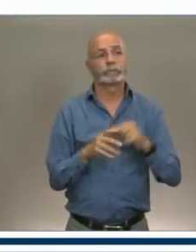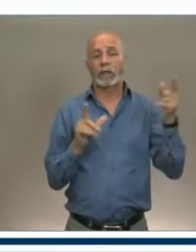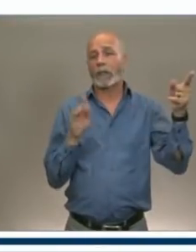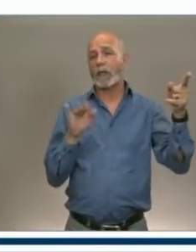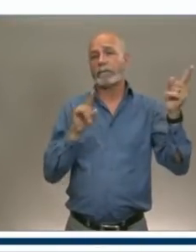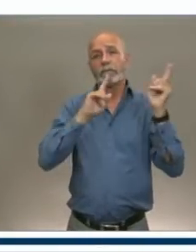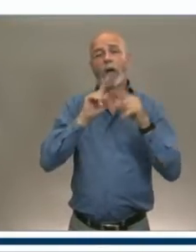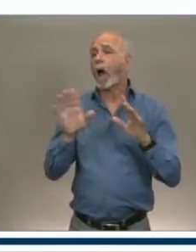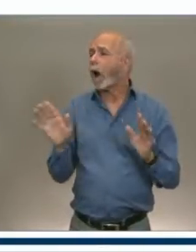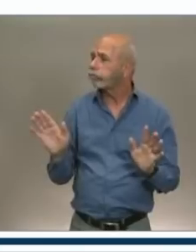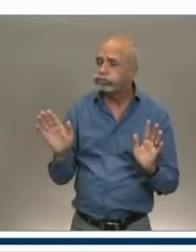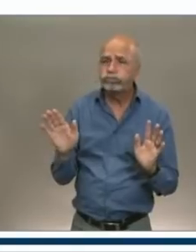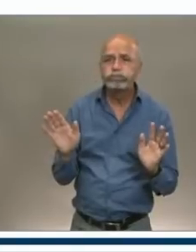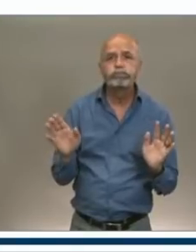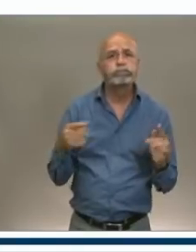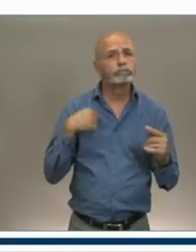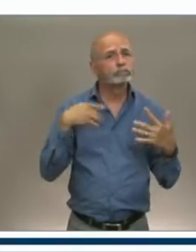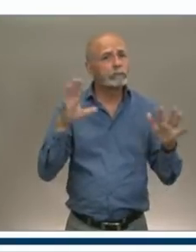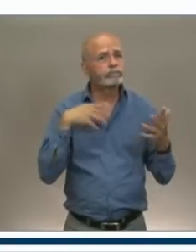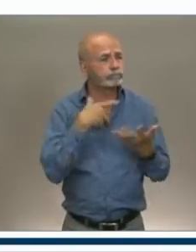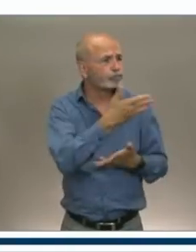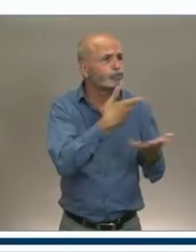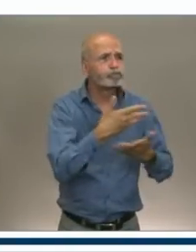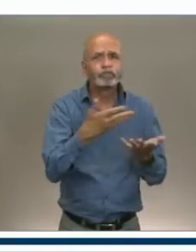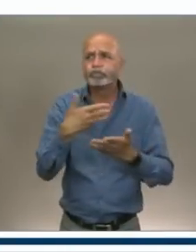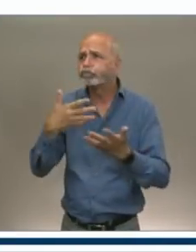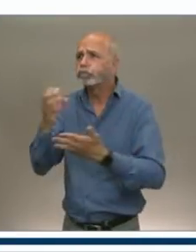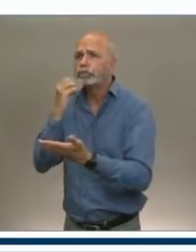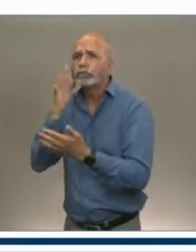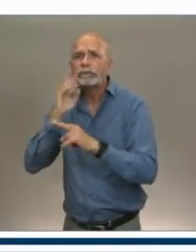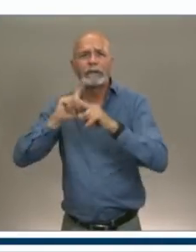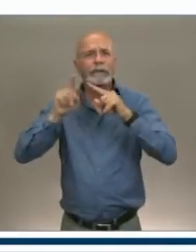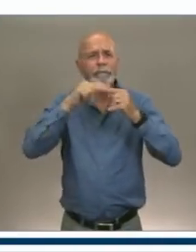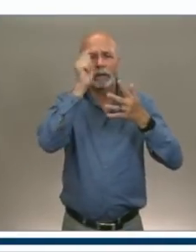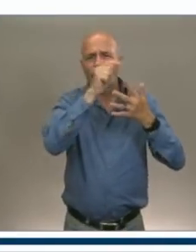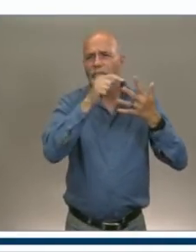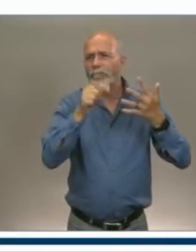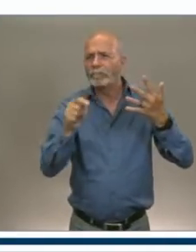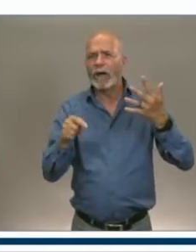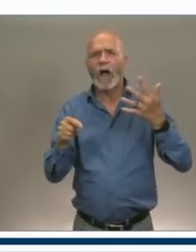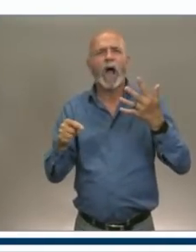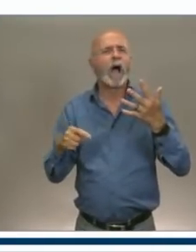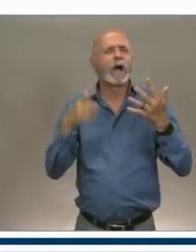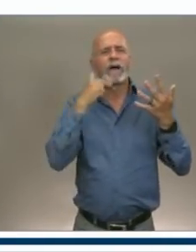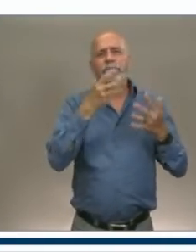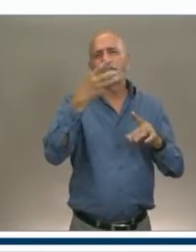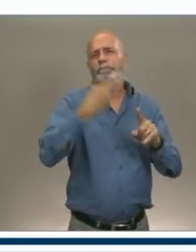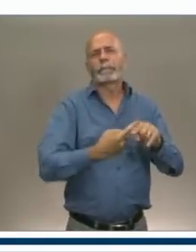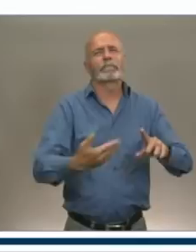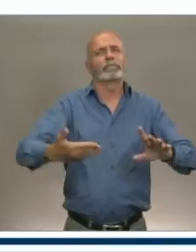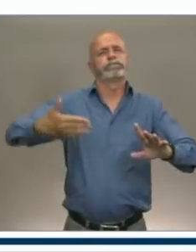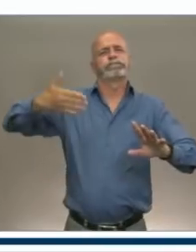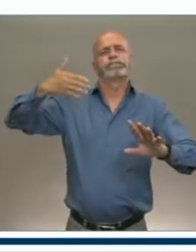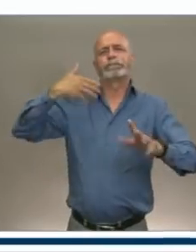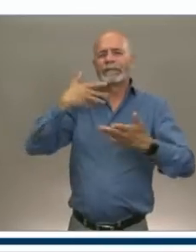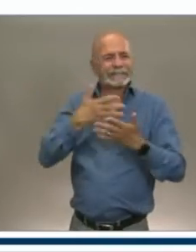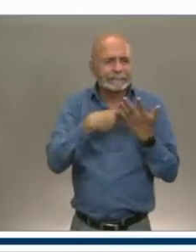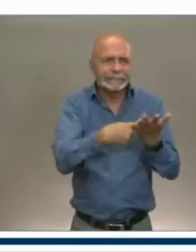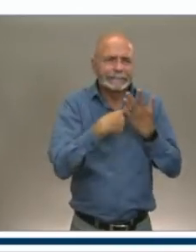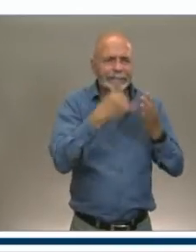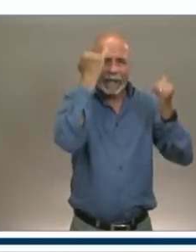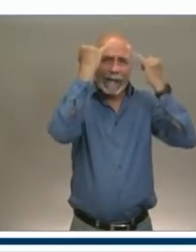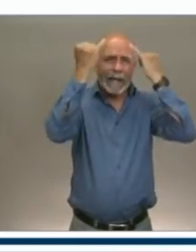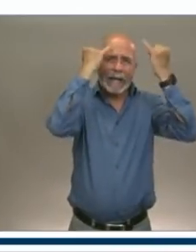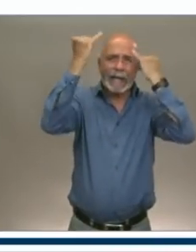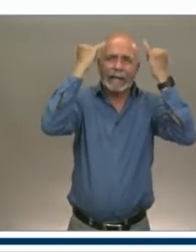And, you know, we, this started months ago in terms of having discussions around, you know,